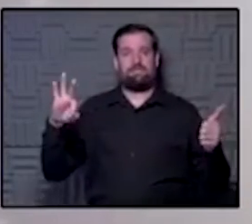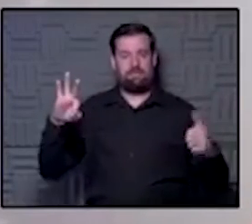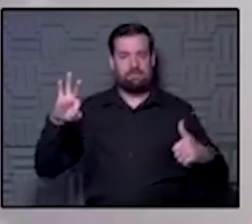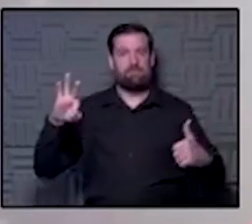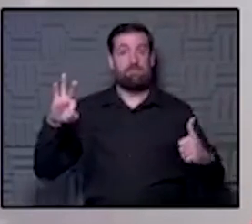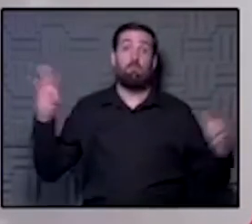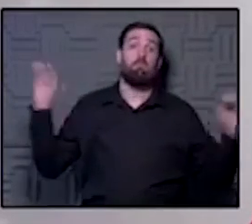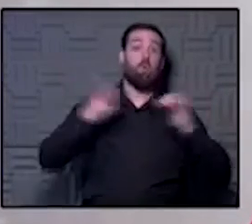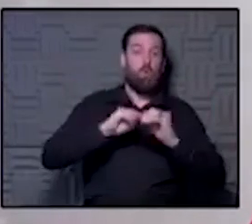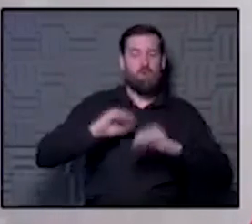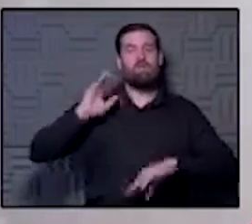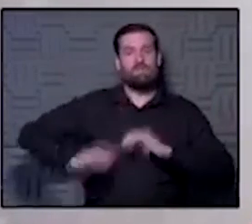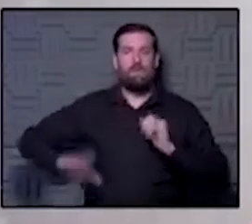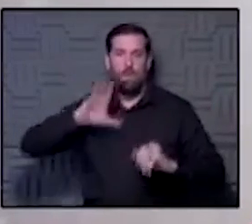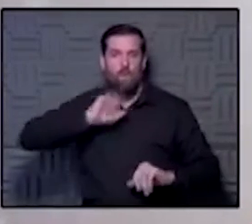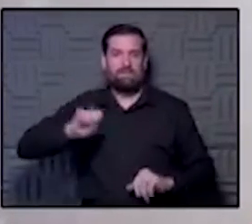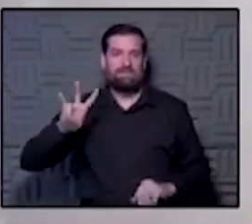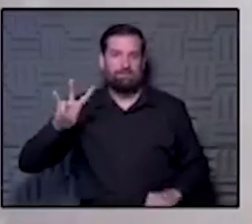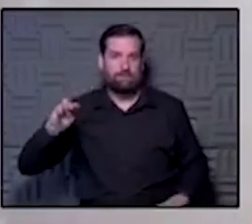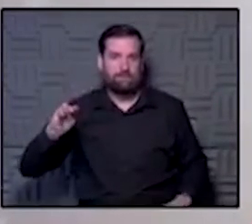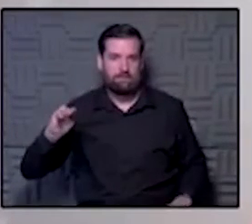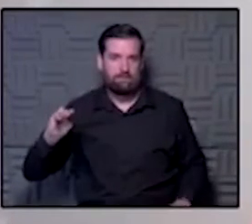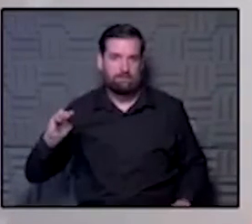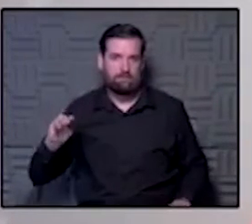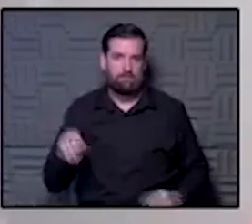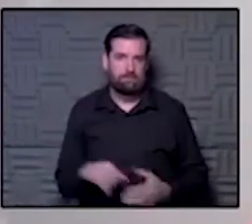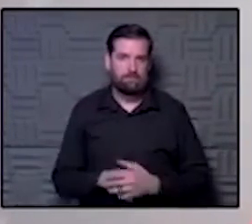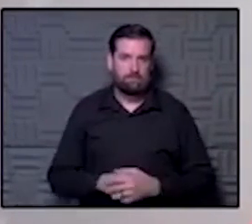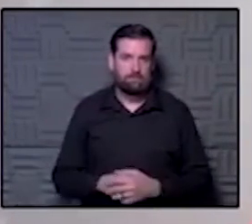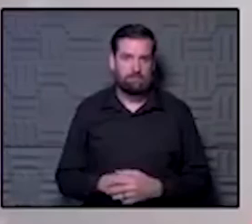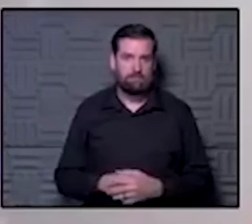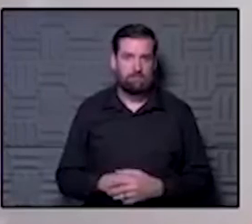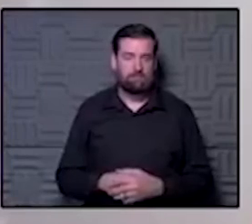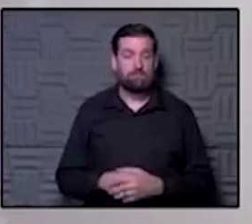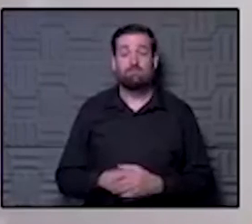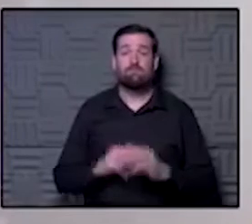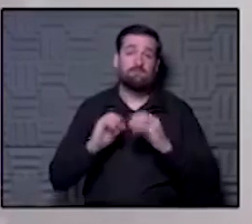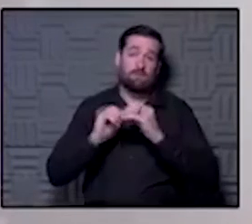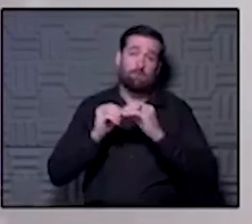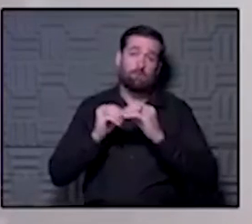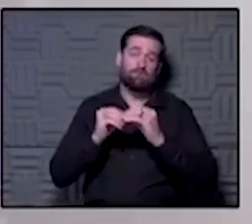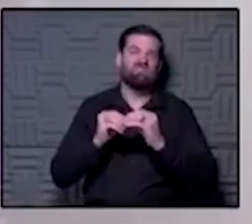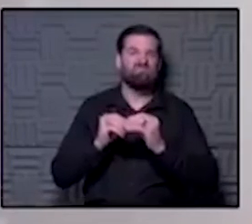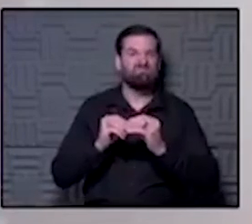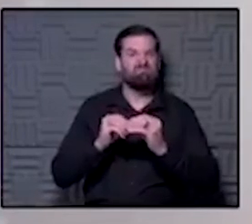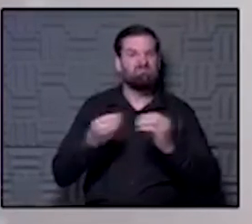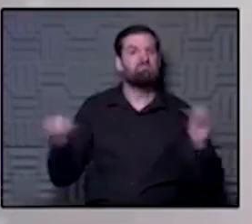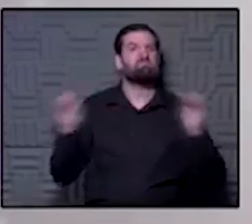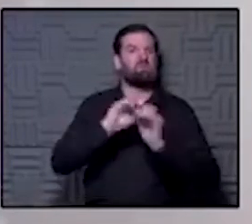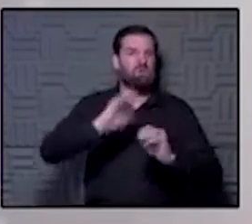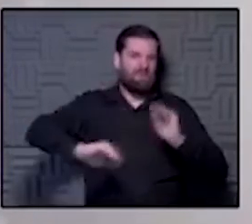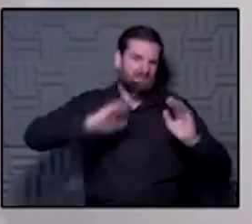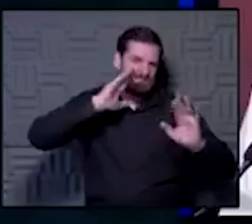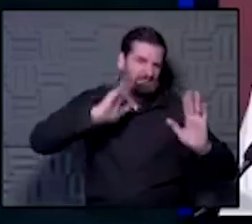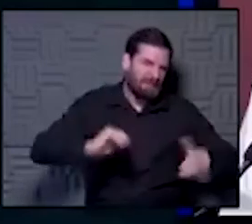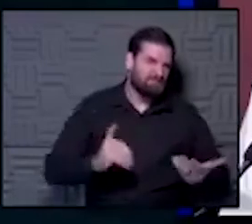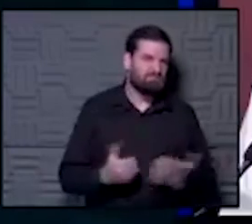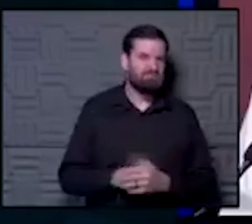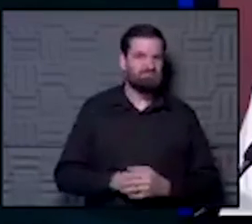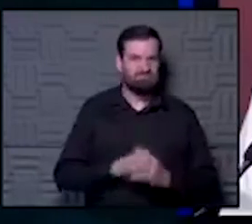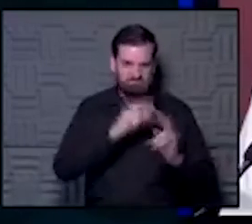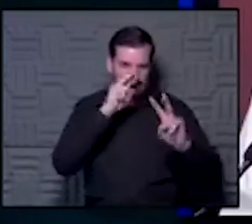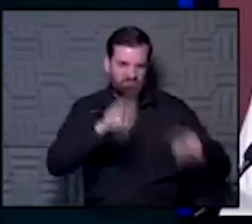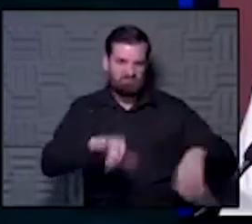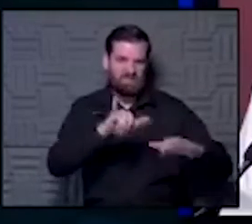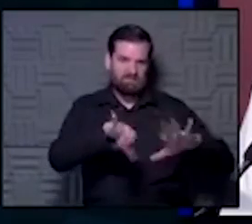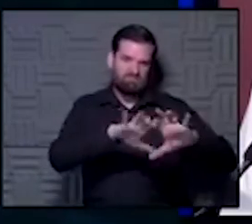70-year-olds. So the numbers are higher than you would think when you look at that age breakdown.